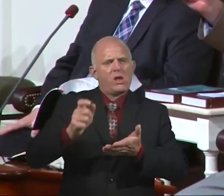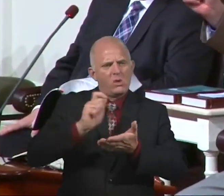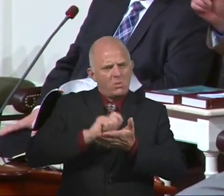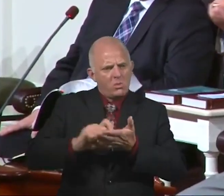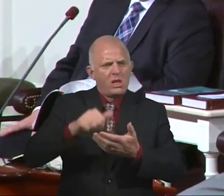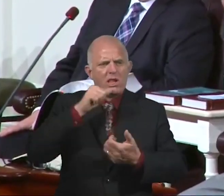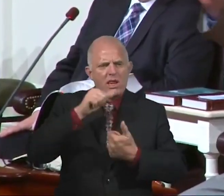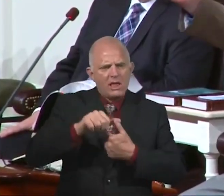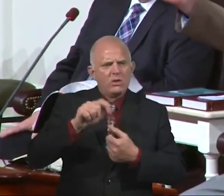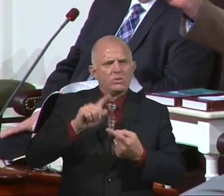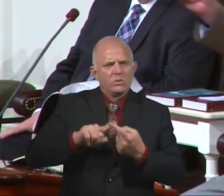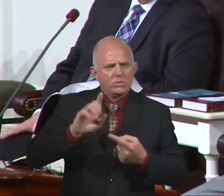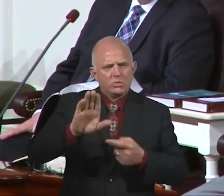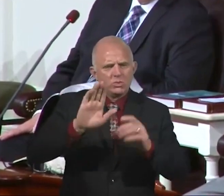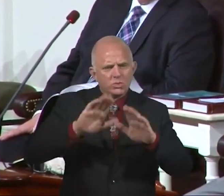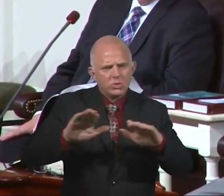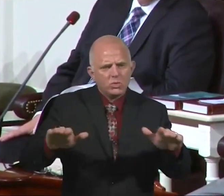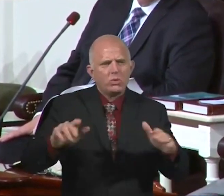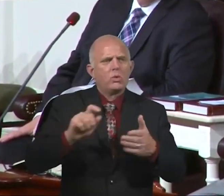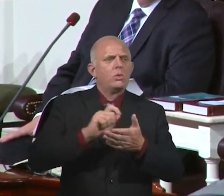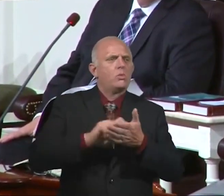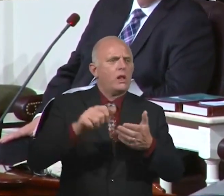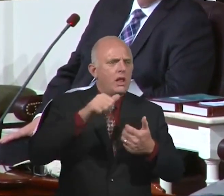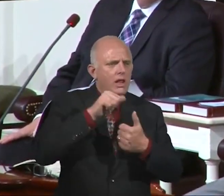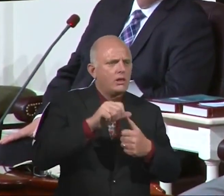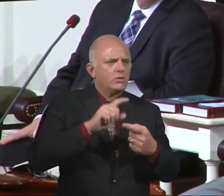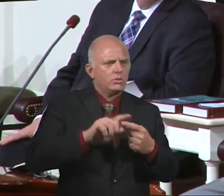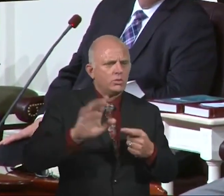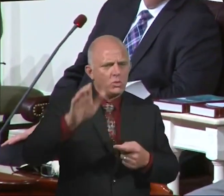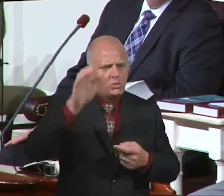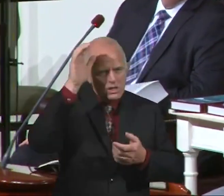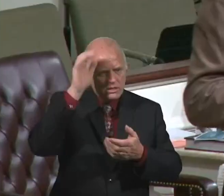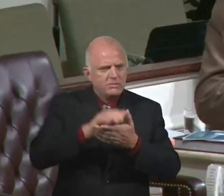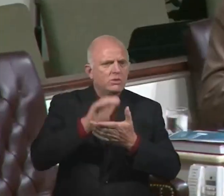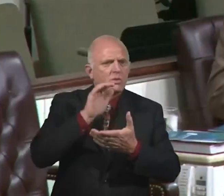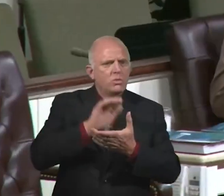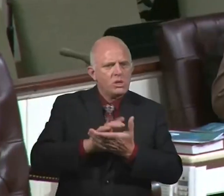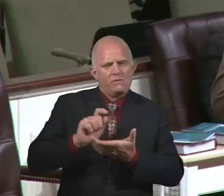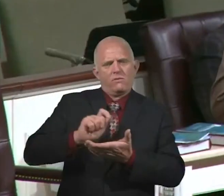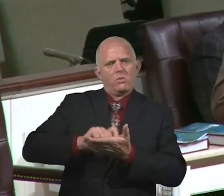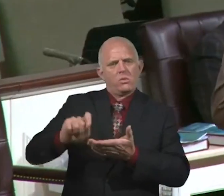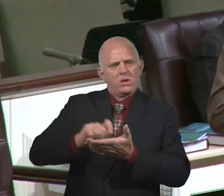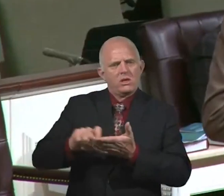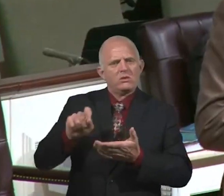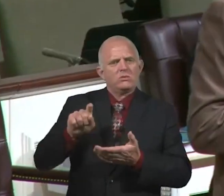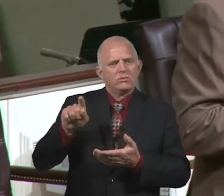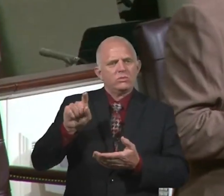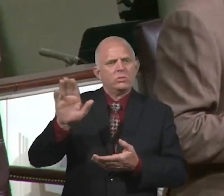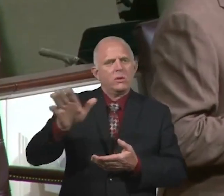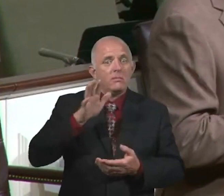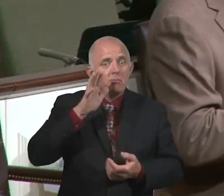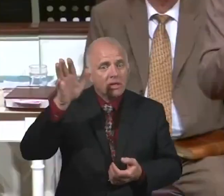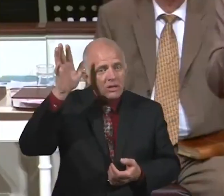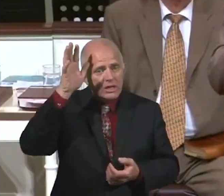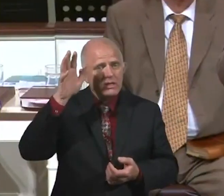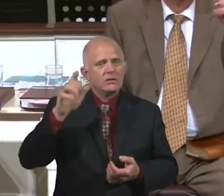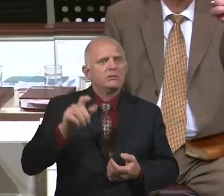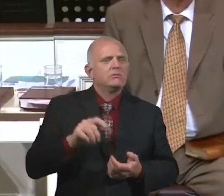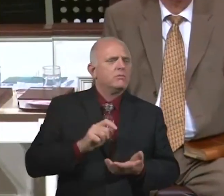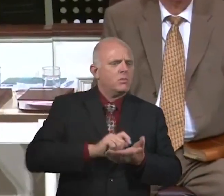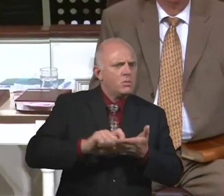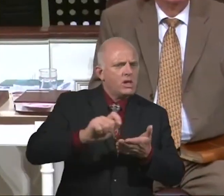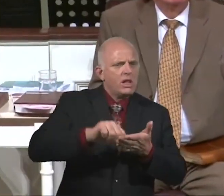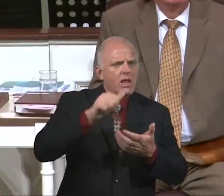Write letters to your spouse. Write letters to your mom and dad back home, those of you who are here for the summer from the college. Write